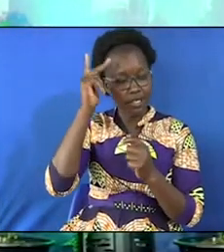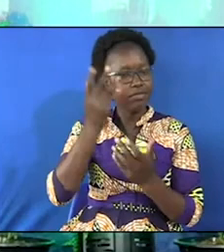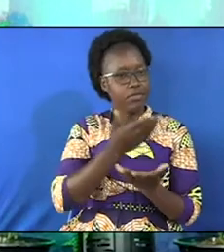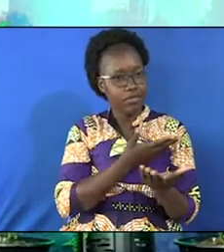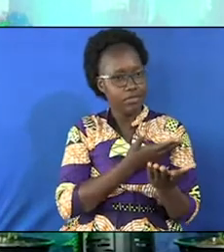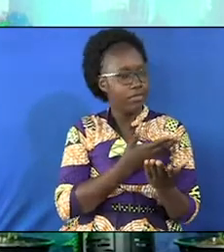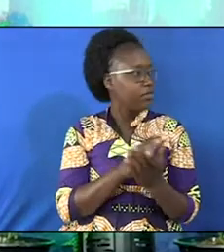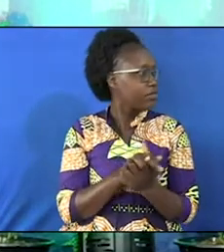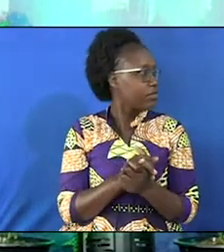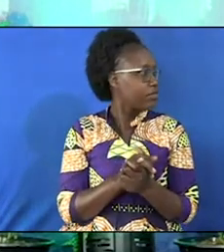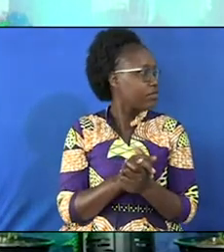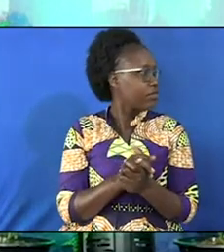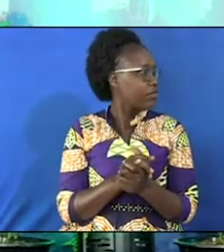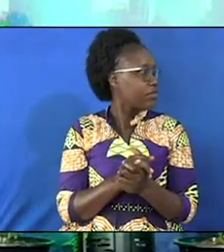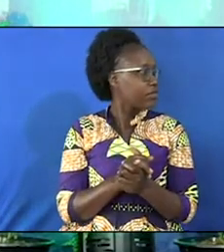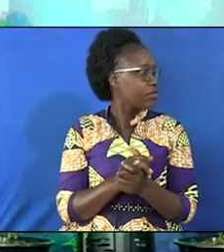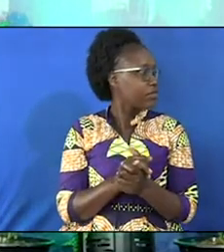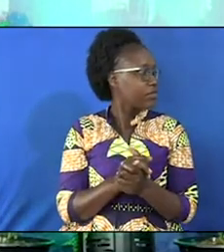us.